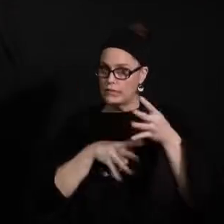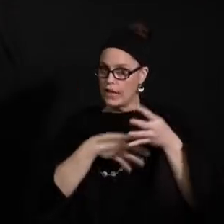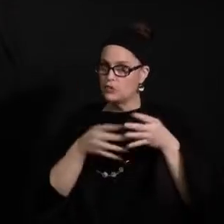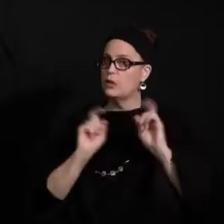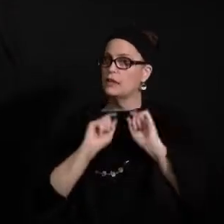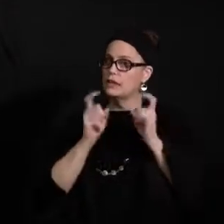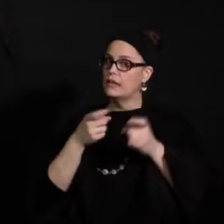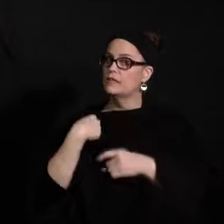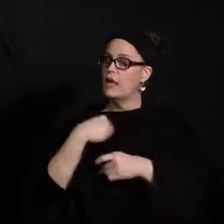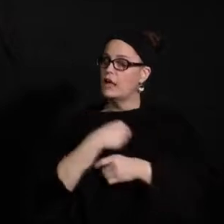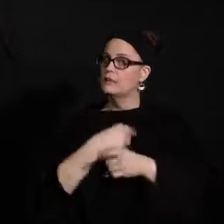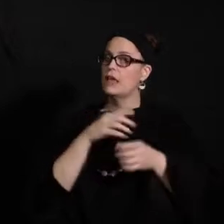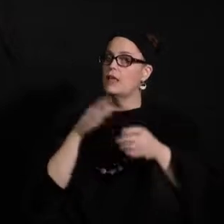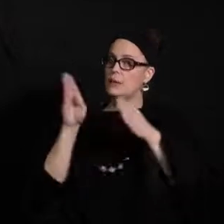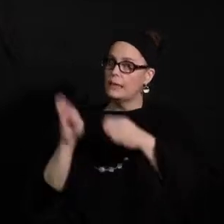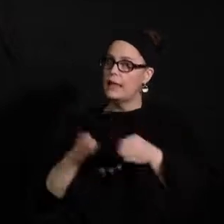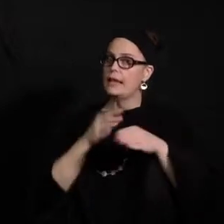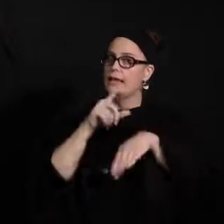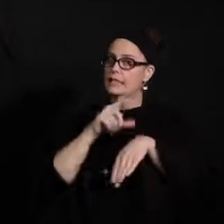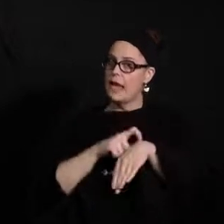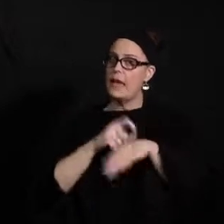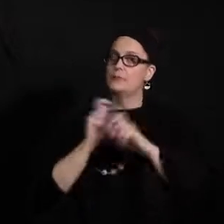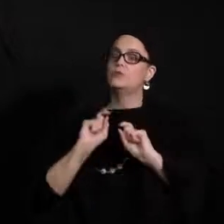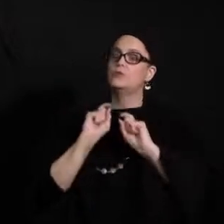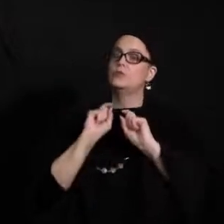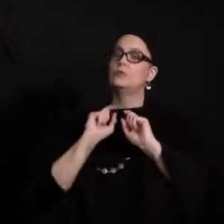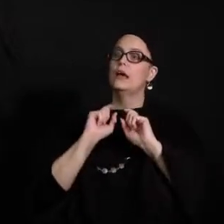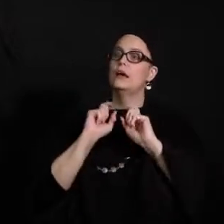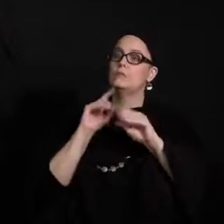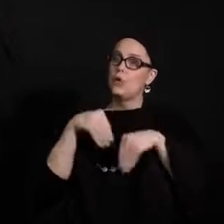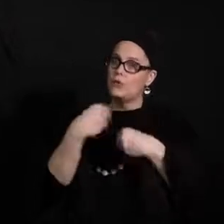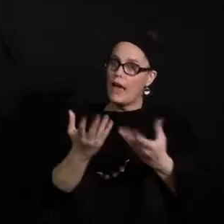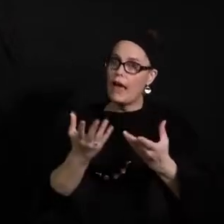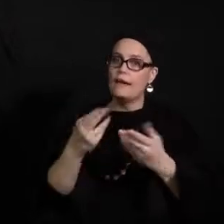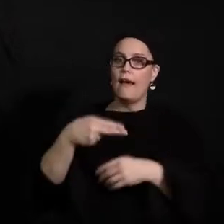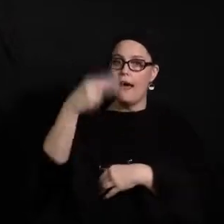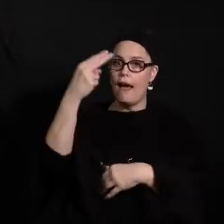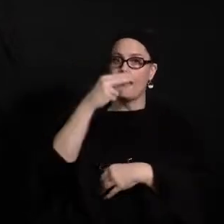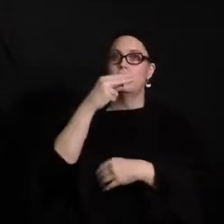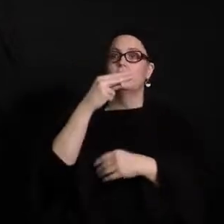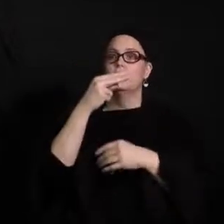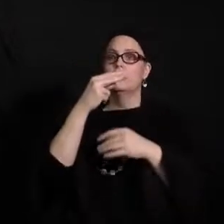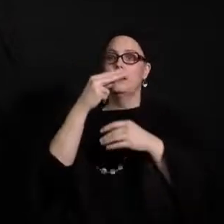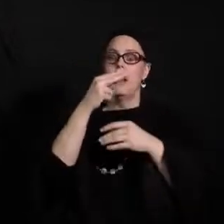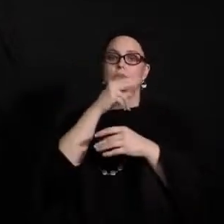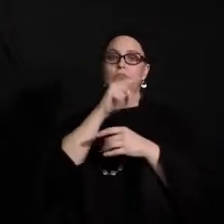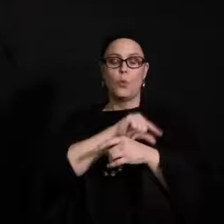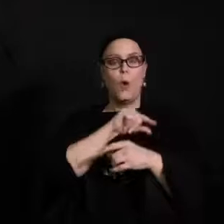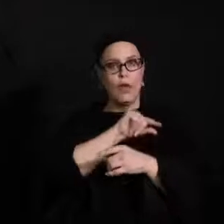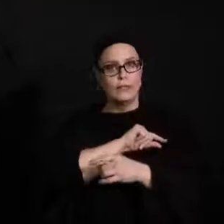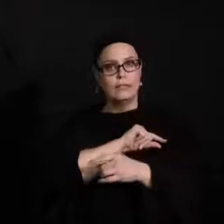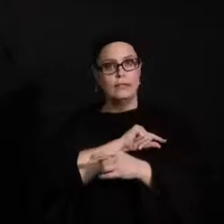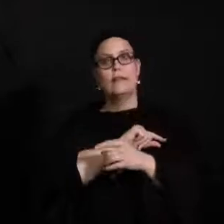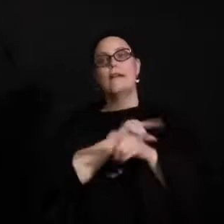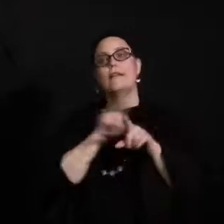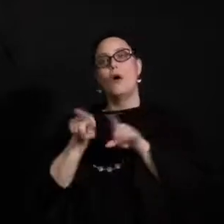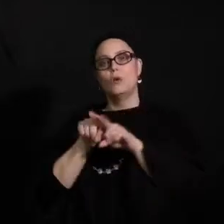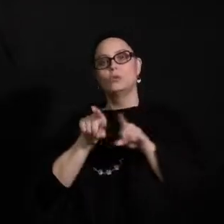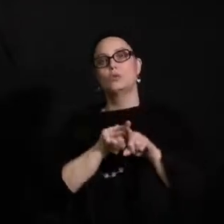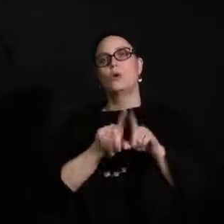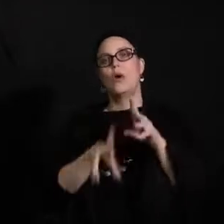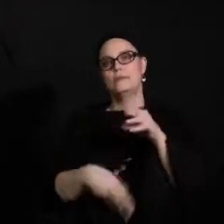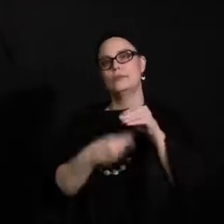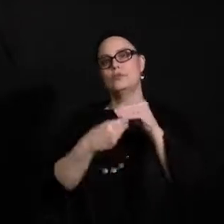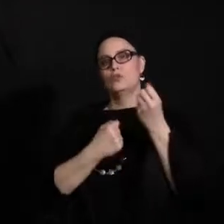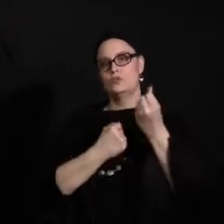gives us the planning the time for us to deliver high quality instruction to our secondary students while also giving additional support